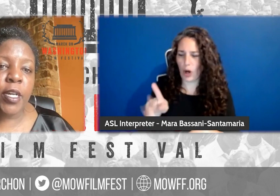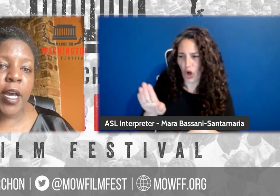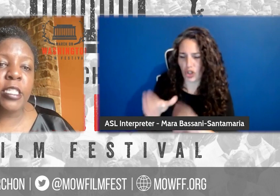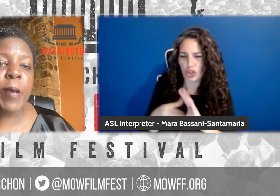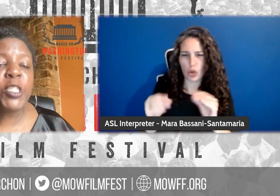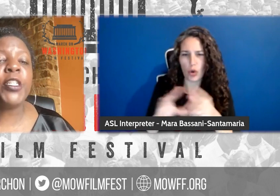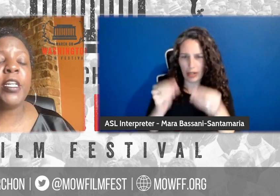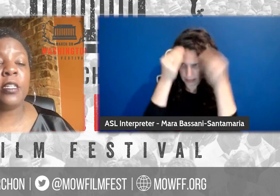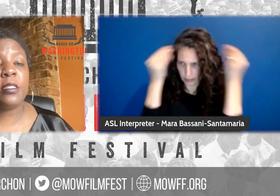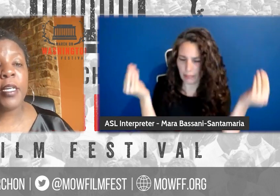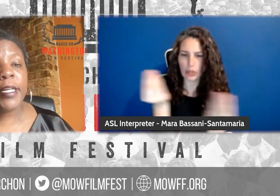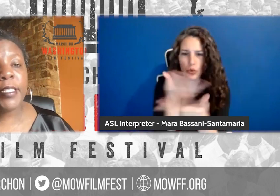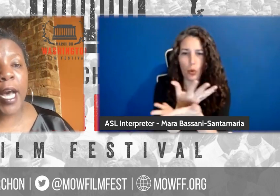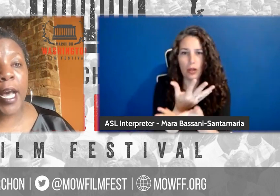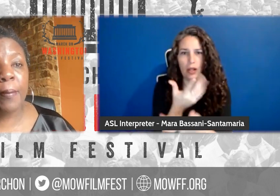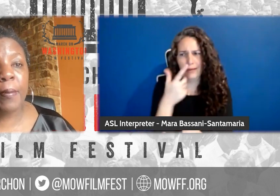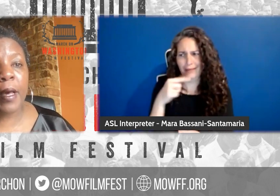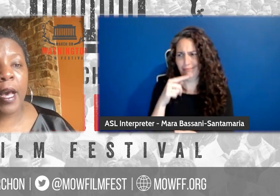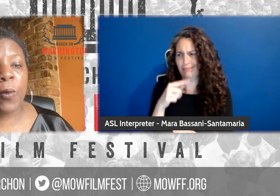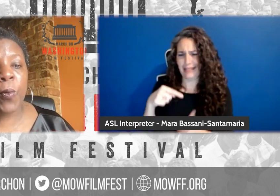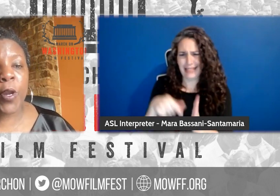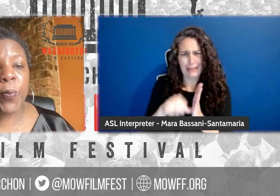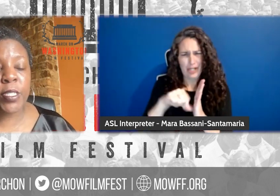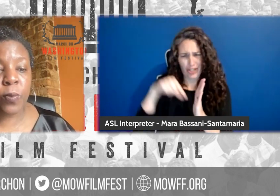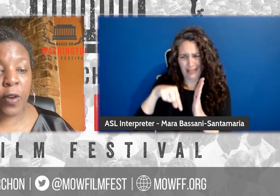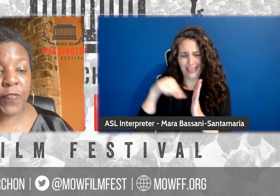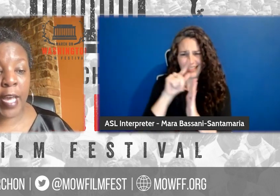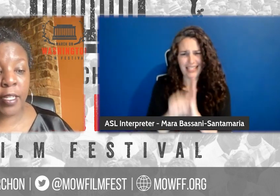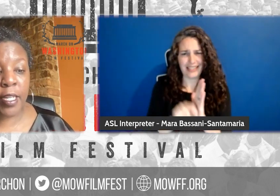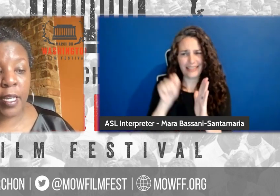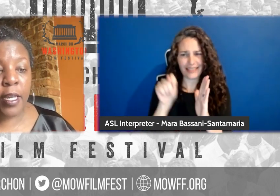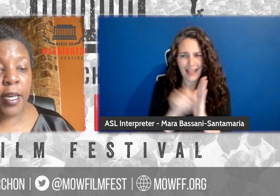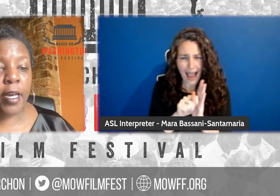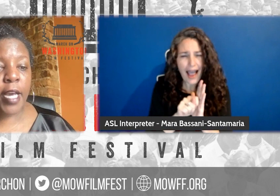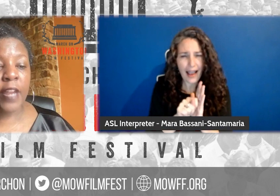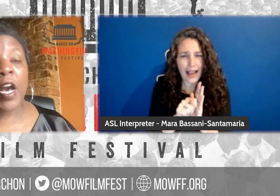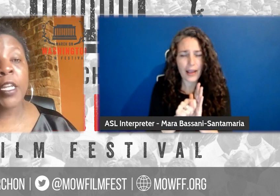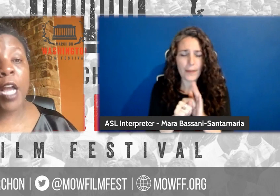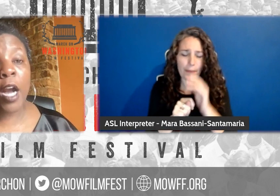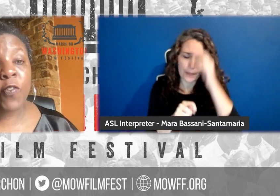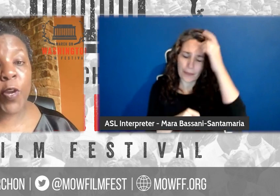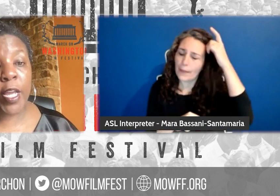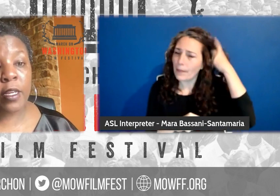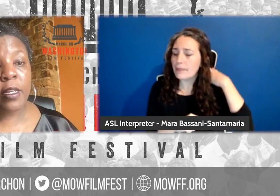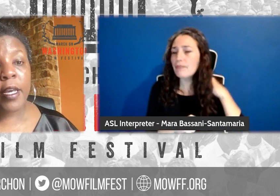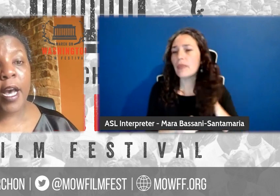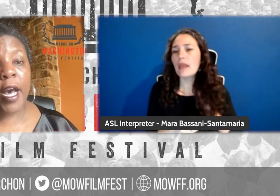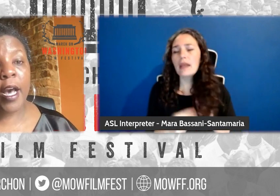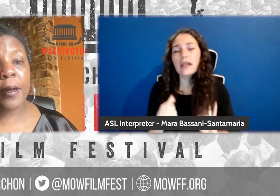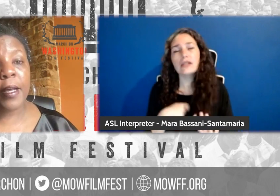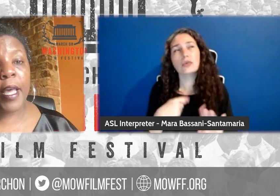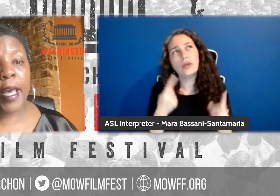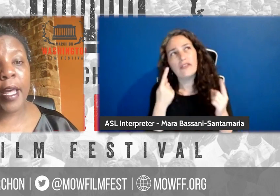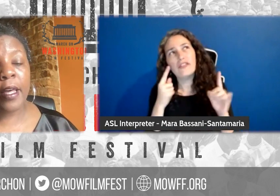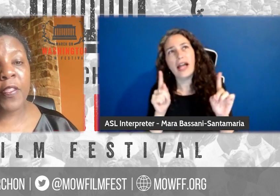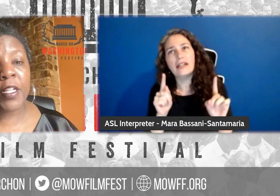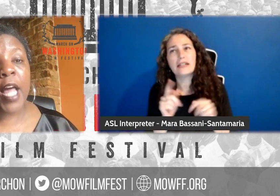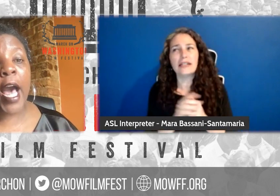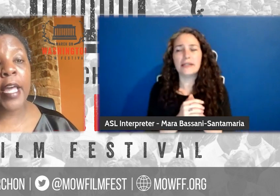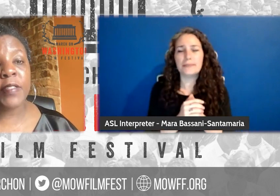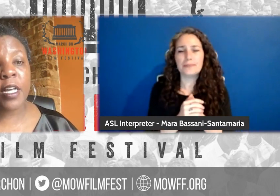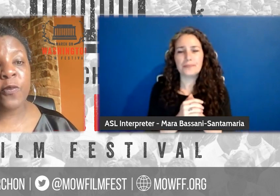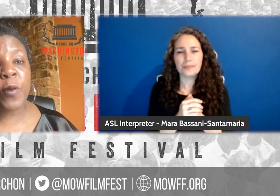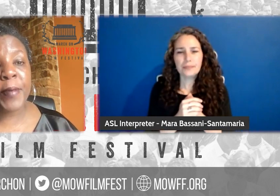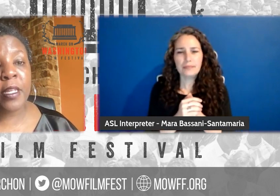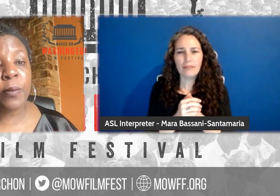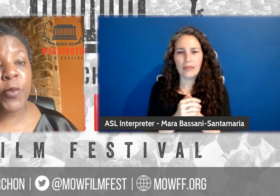told, especially in this time, uh, where we are finally kind of uncovering, uh, uh, the